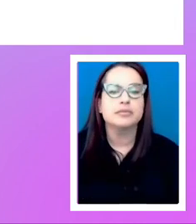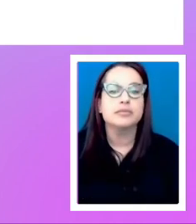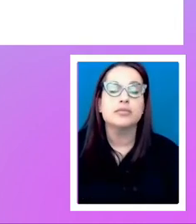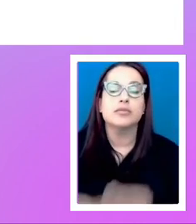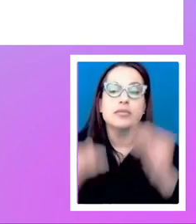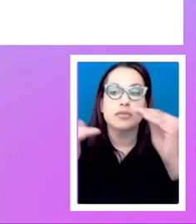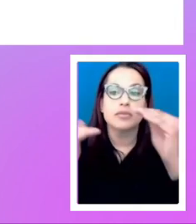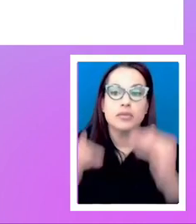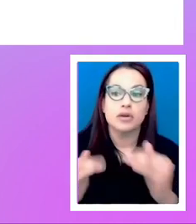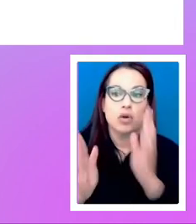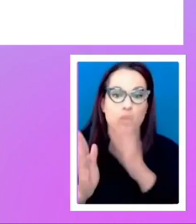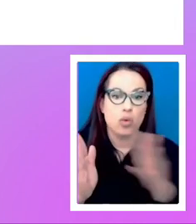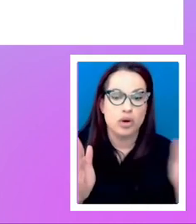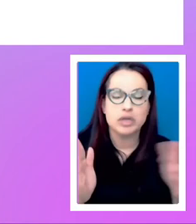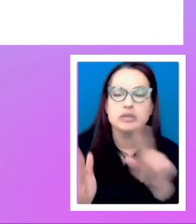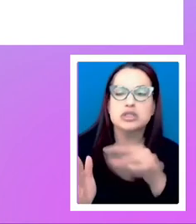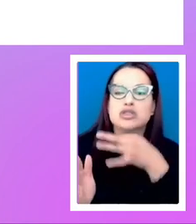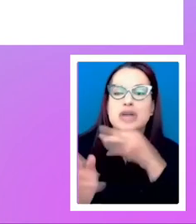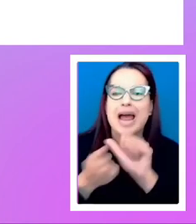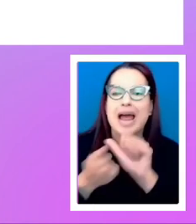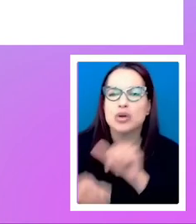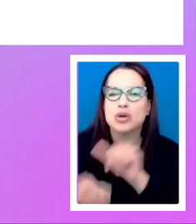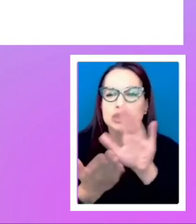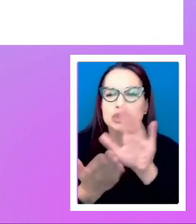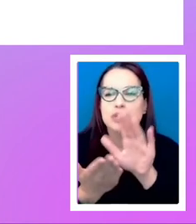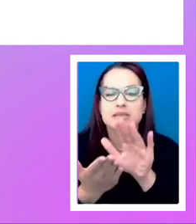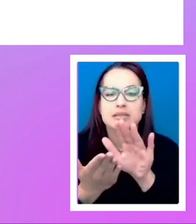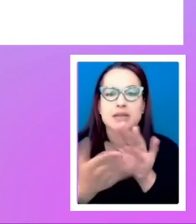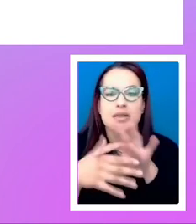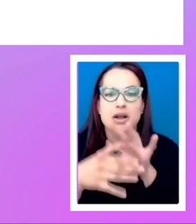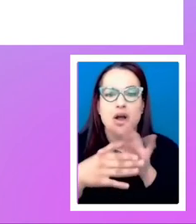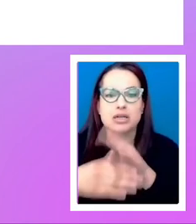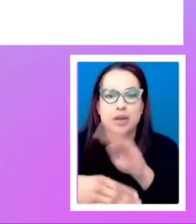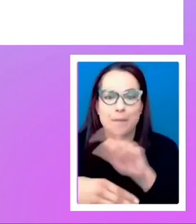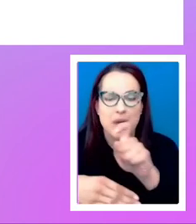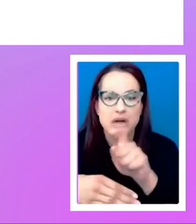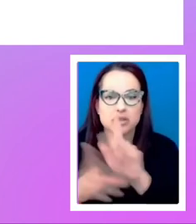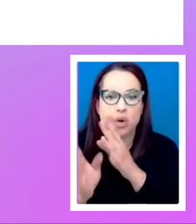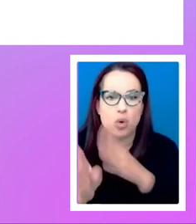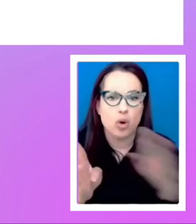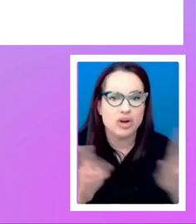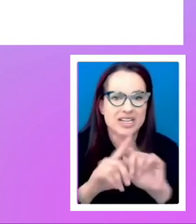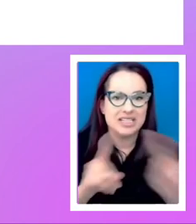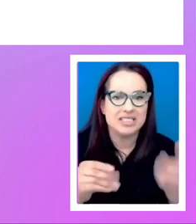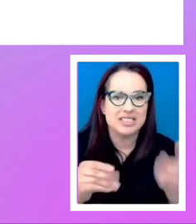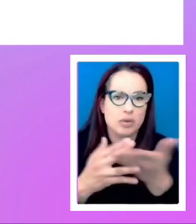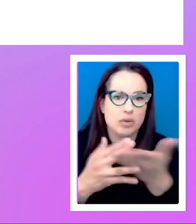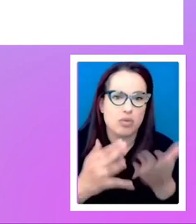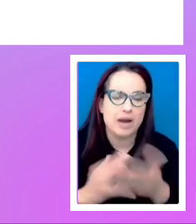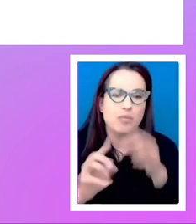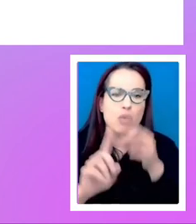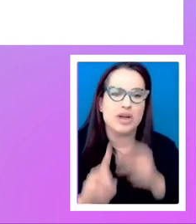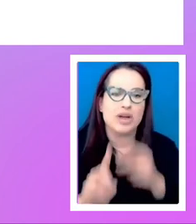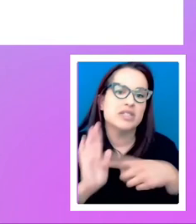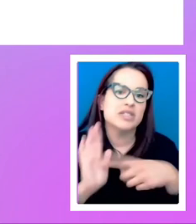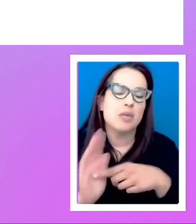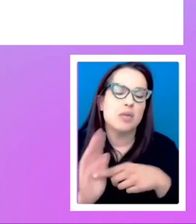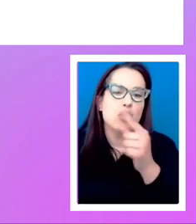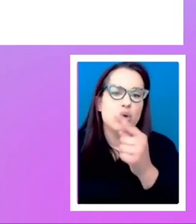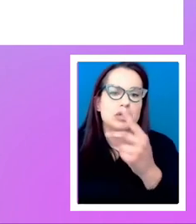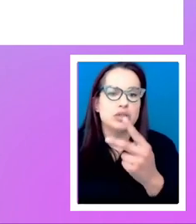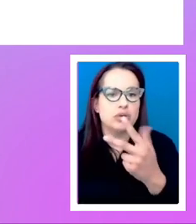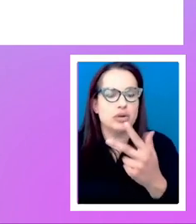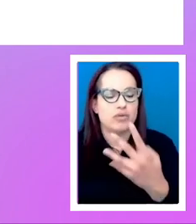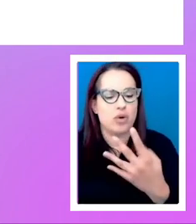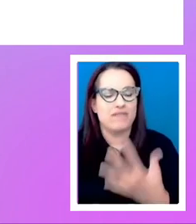one on ordering. How do you address the content box order in different breakpoints? For example, 1, 2, 3, 4, 5 in desktop